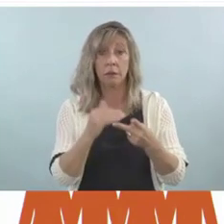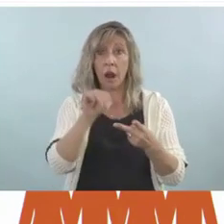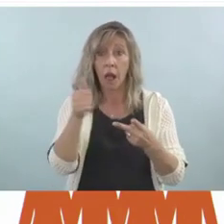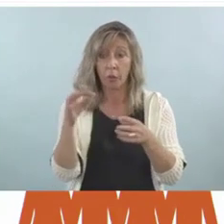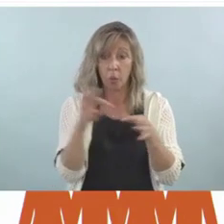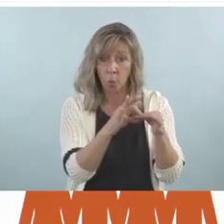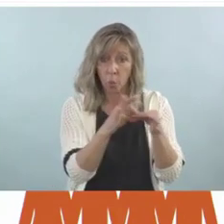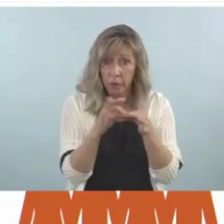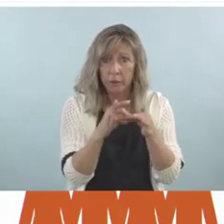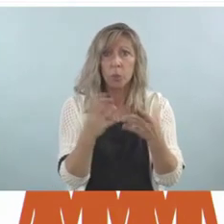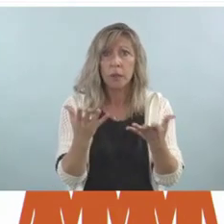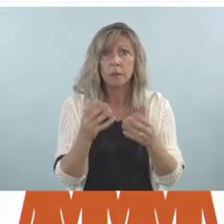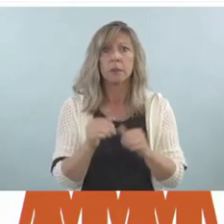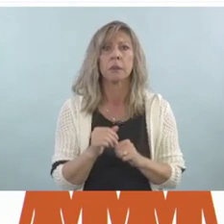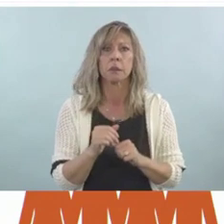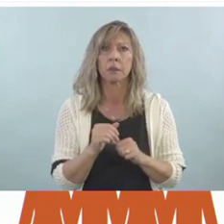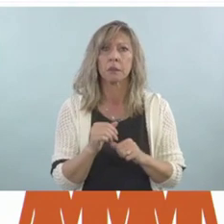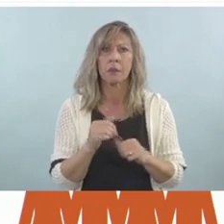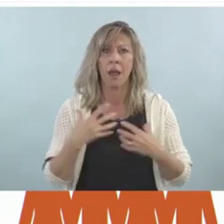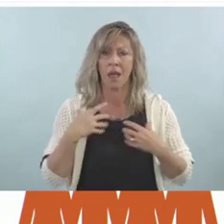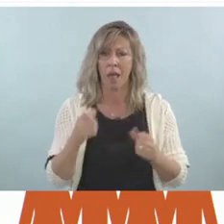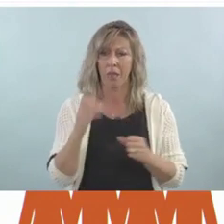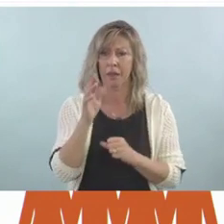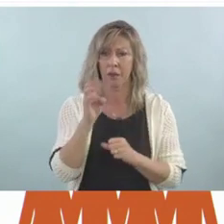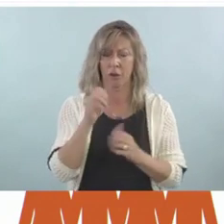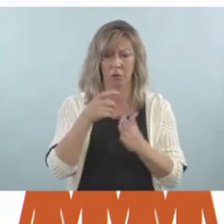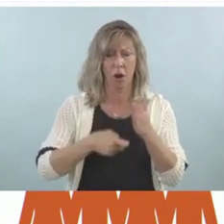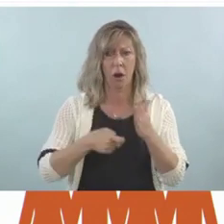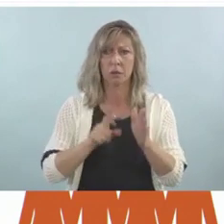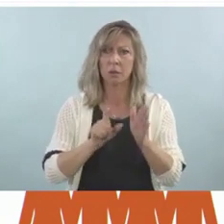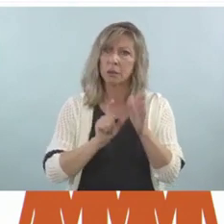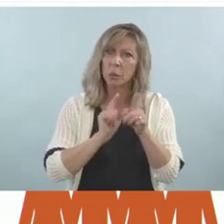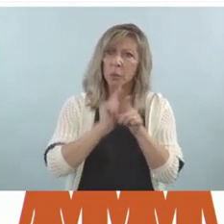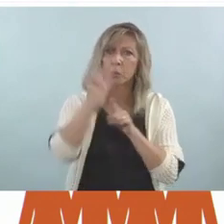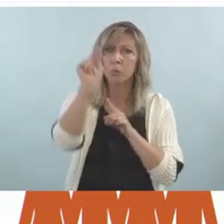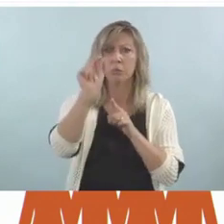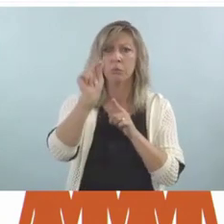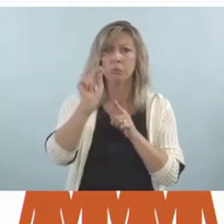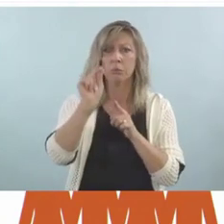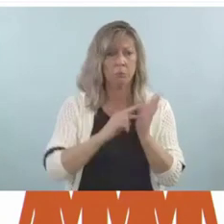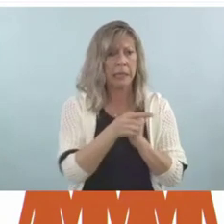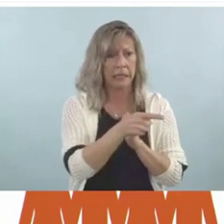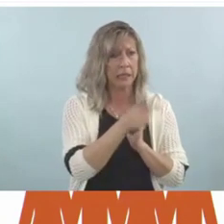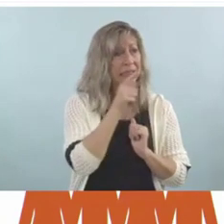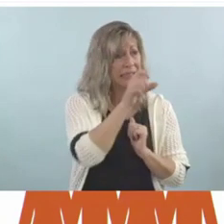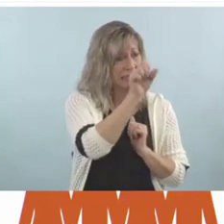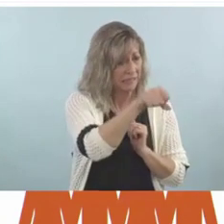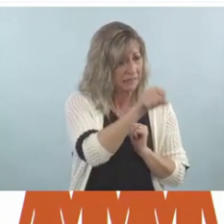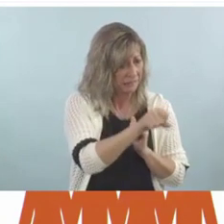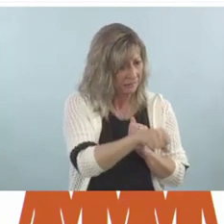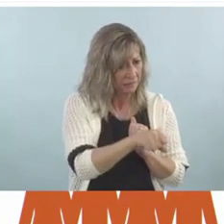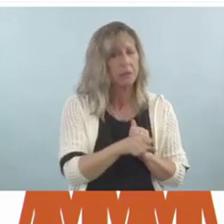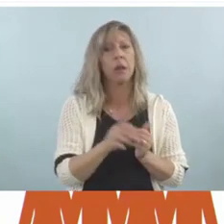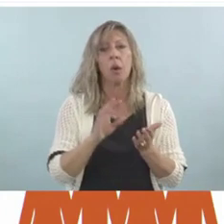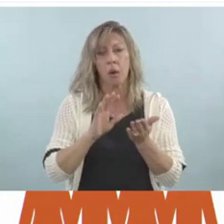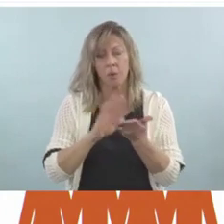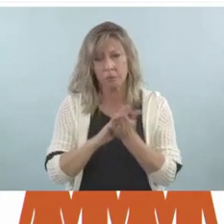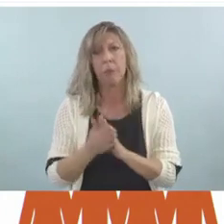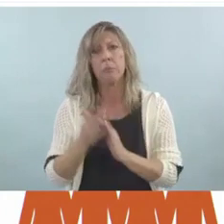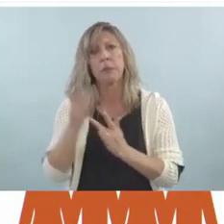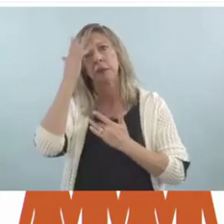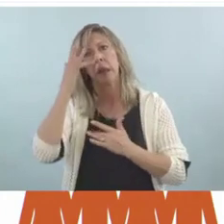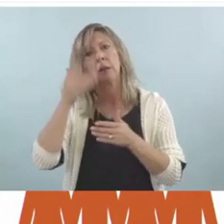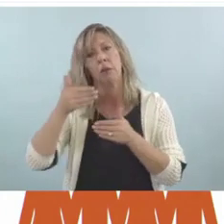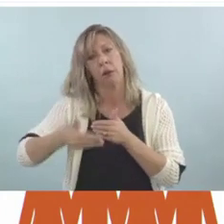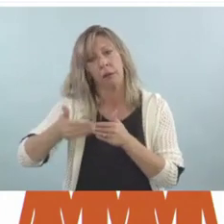those questions, you're going to be sicker more often and it's going to be more expensive to take care of you. They see increases in mental